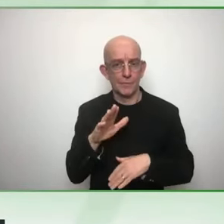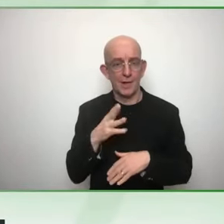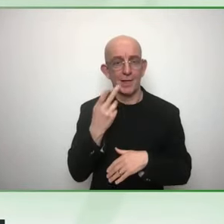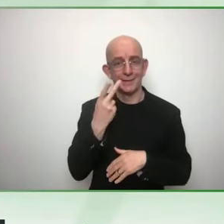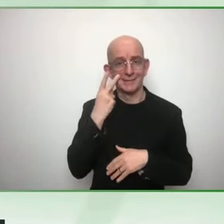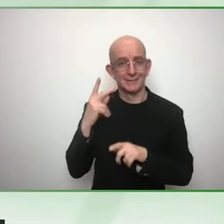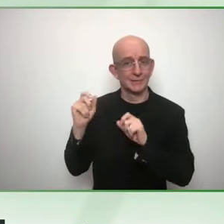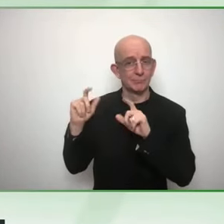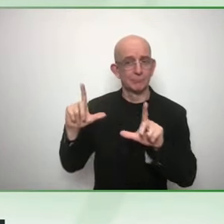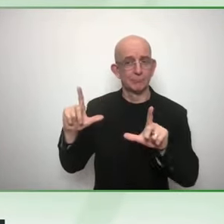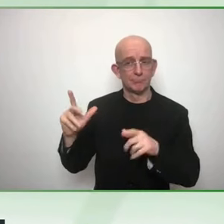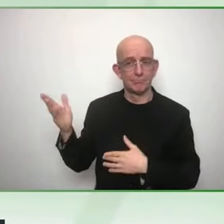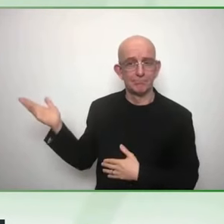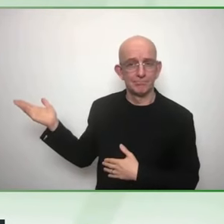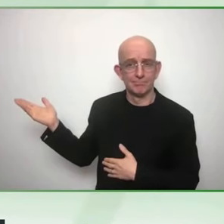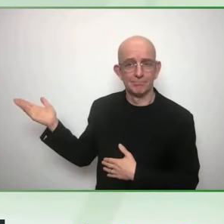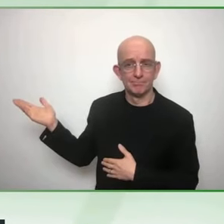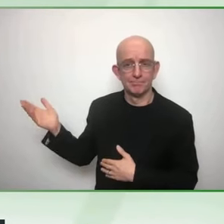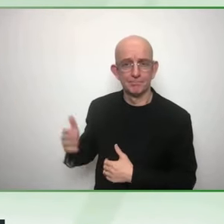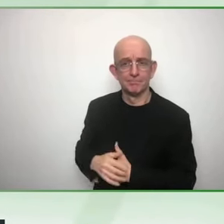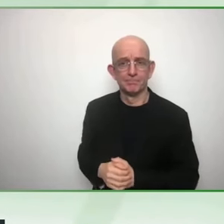the of this